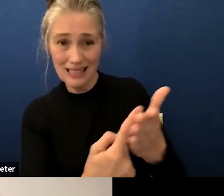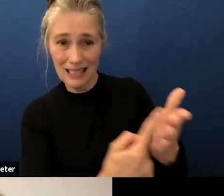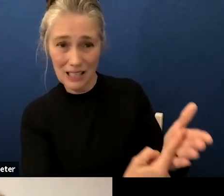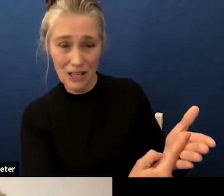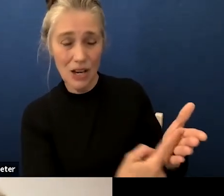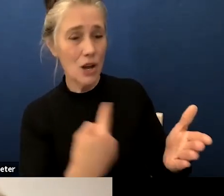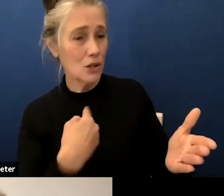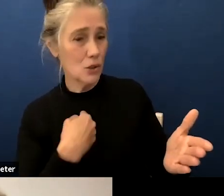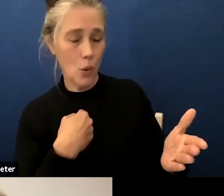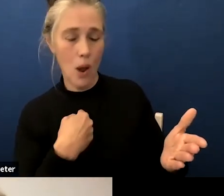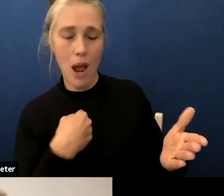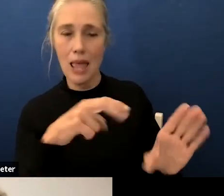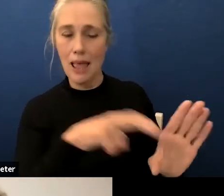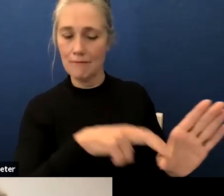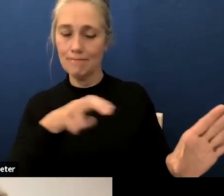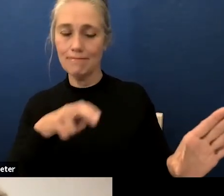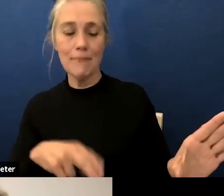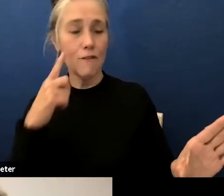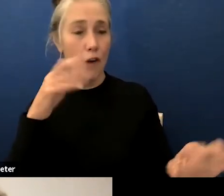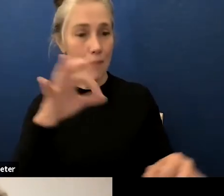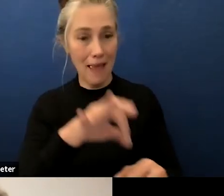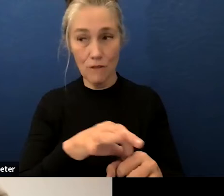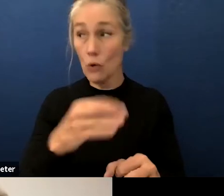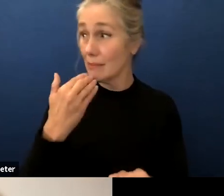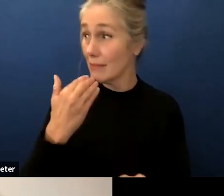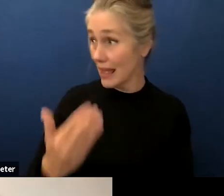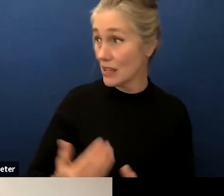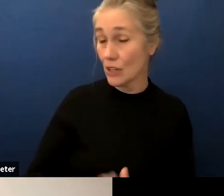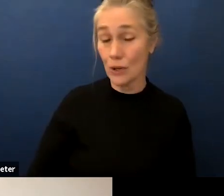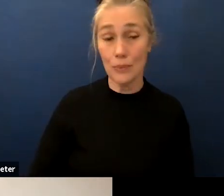recuse myself from that vote thank you thank you